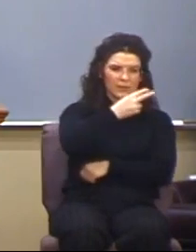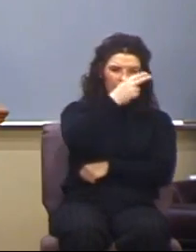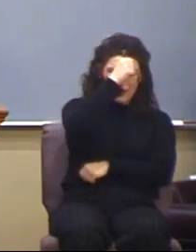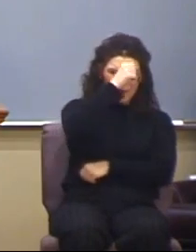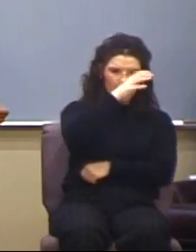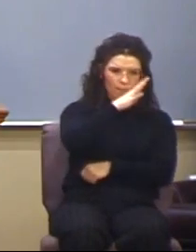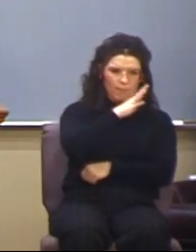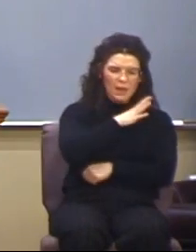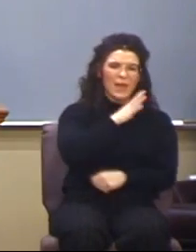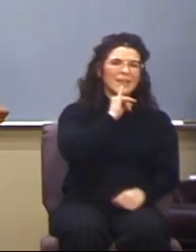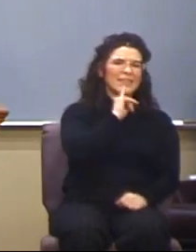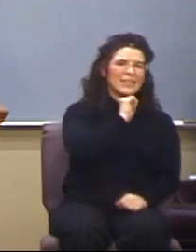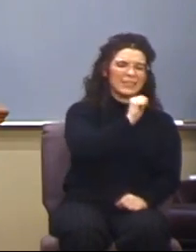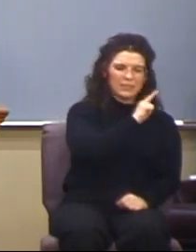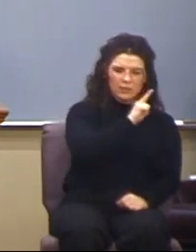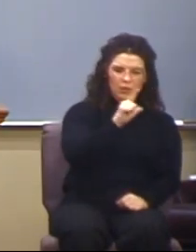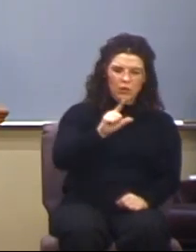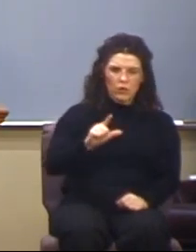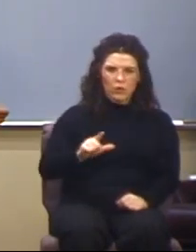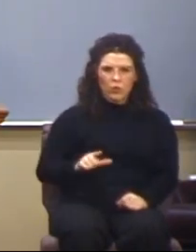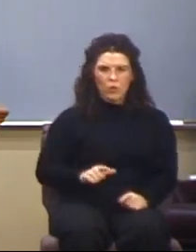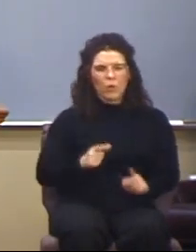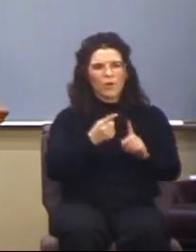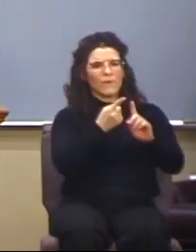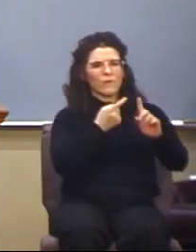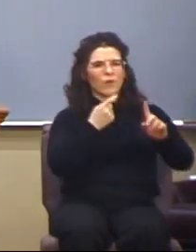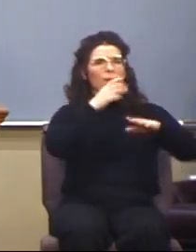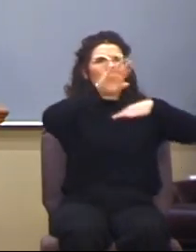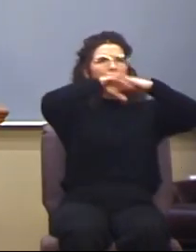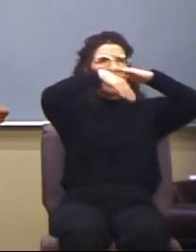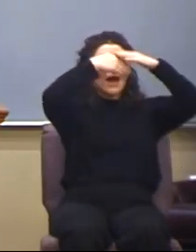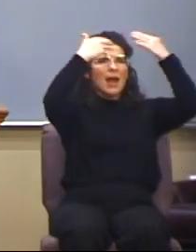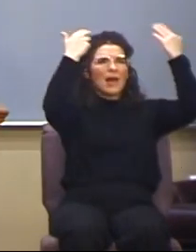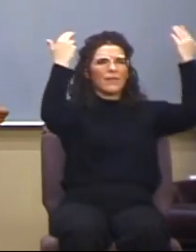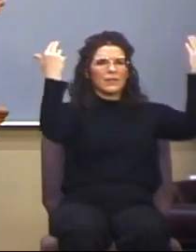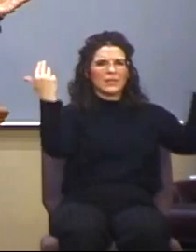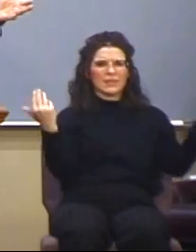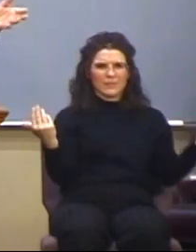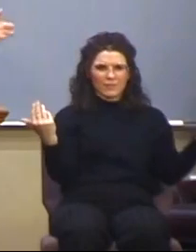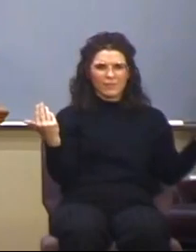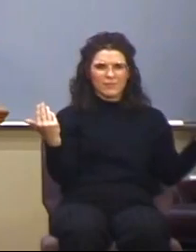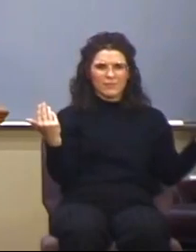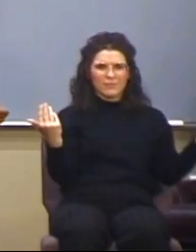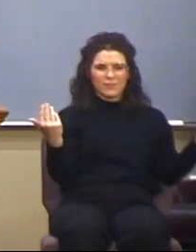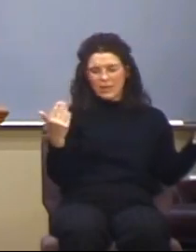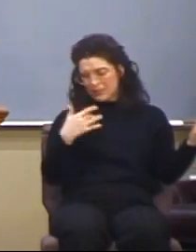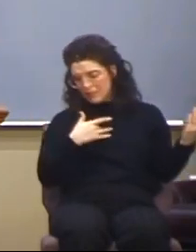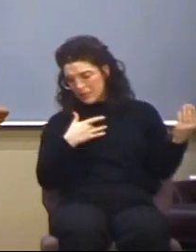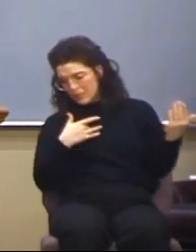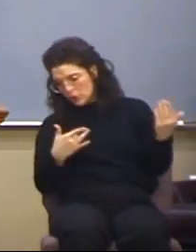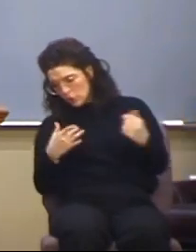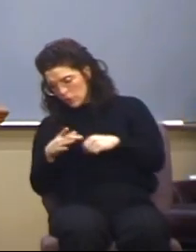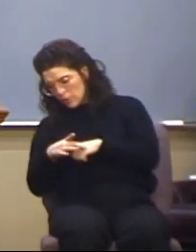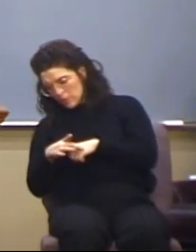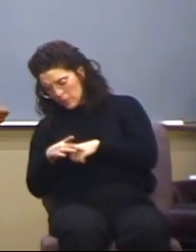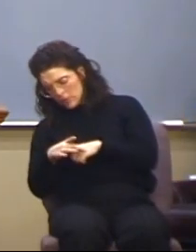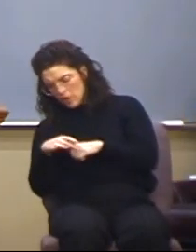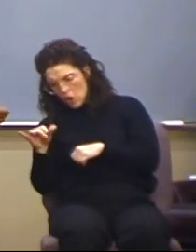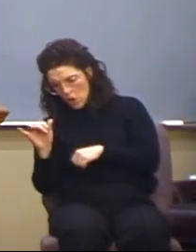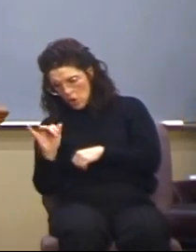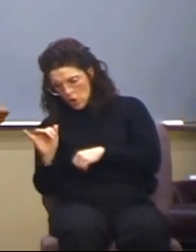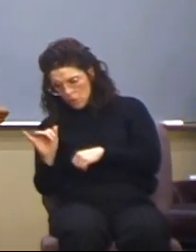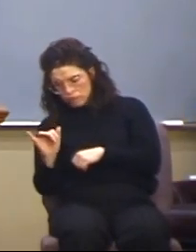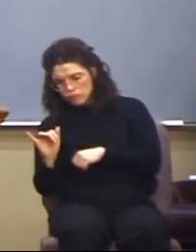the Lord from heaven. As is the earthy, such are they also that are